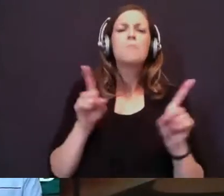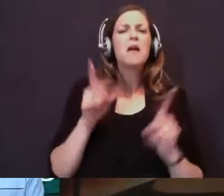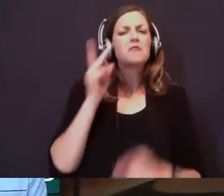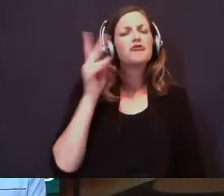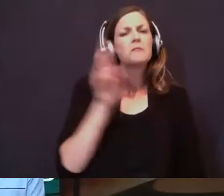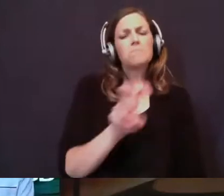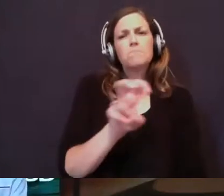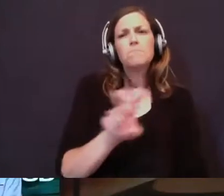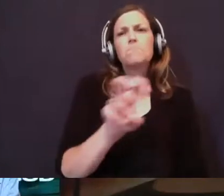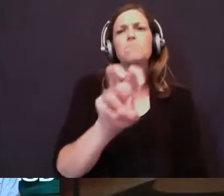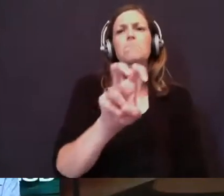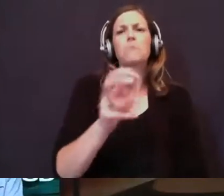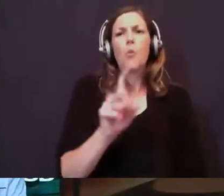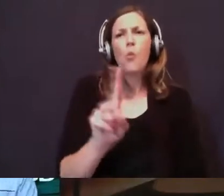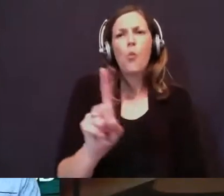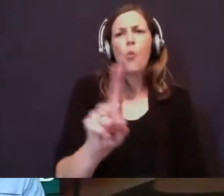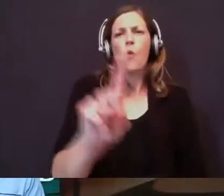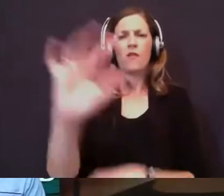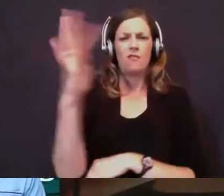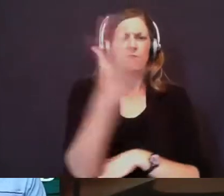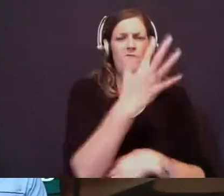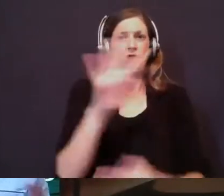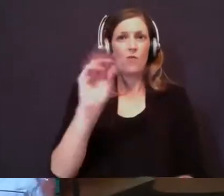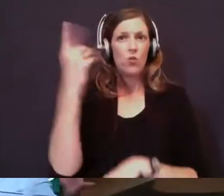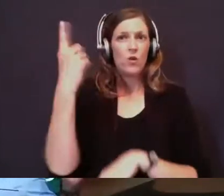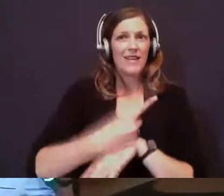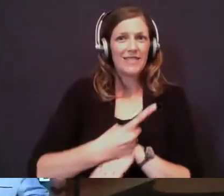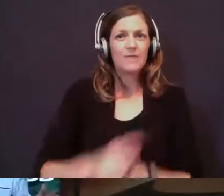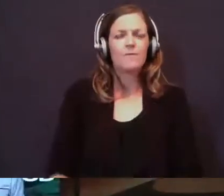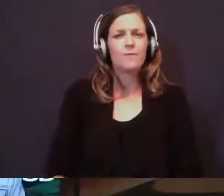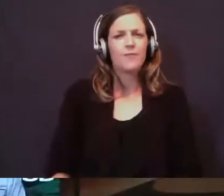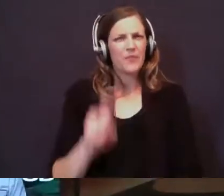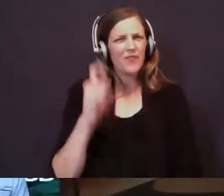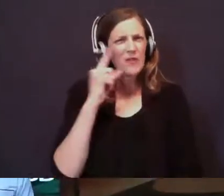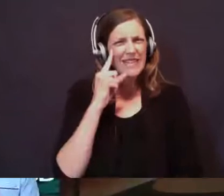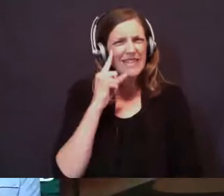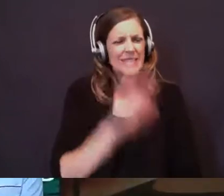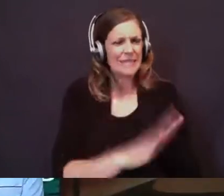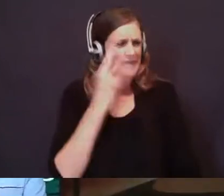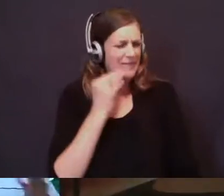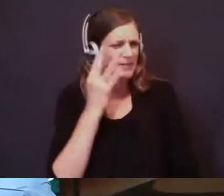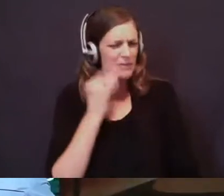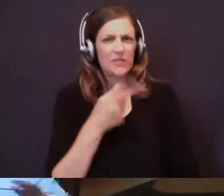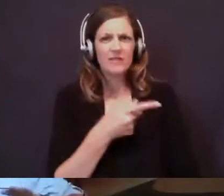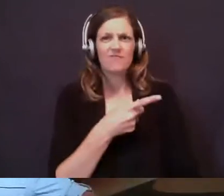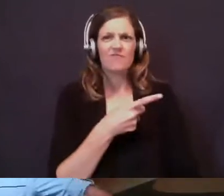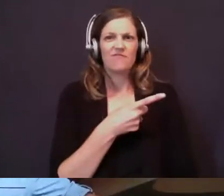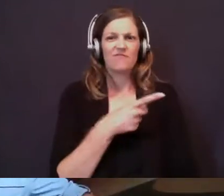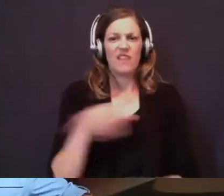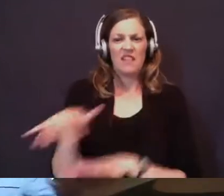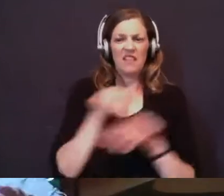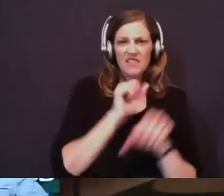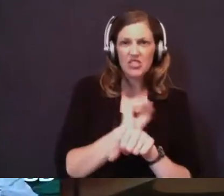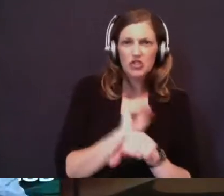wilderness for 40 days long. And you have to think what he's going through. He left his post. He left the